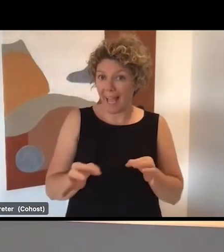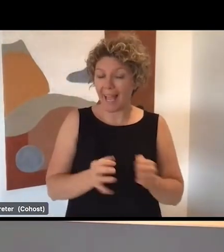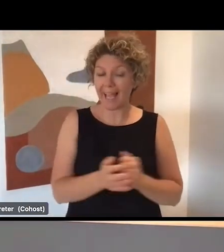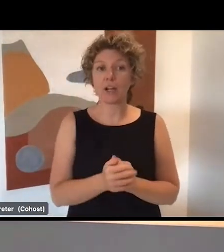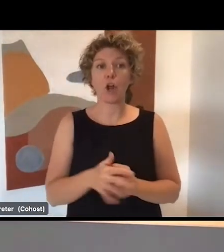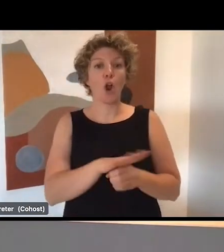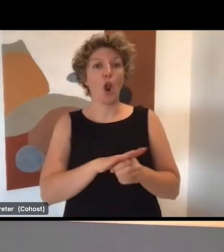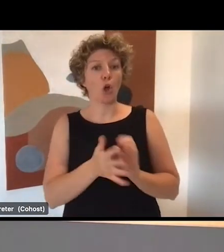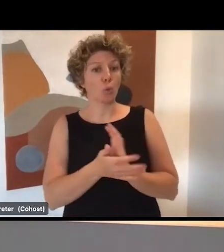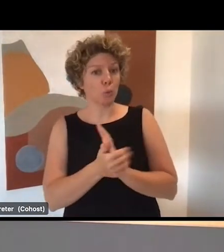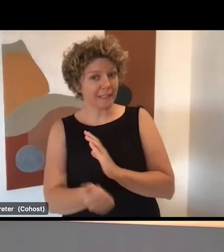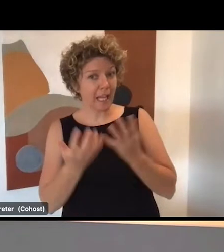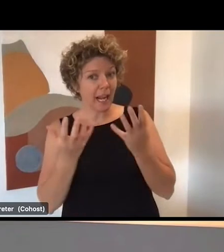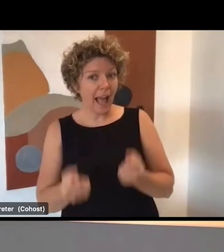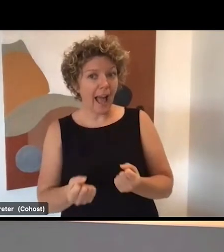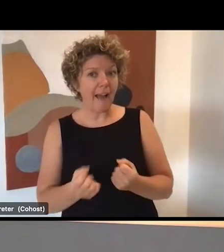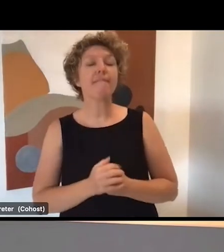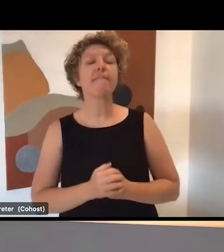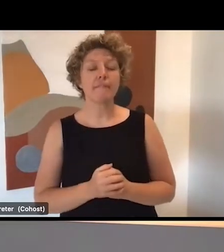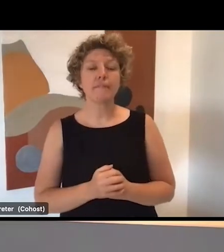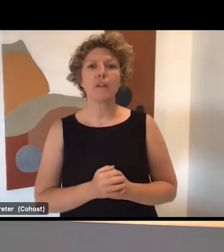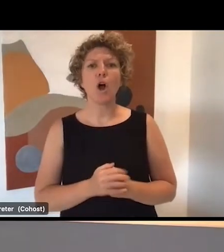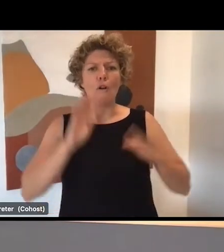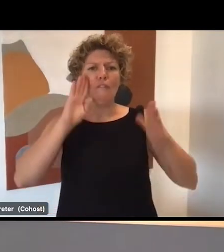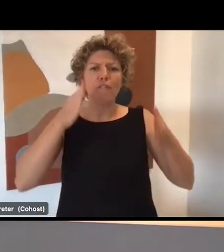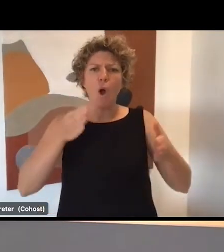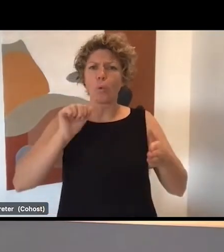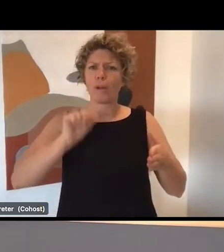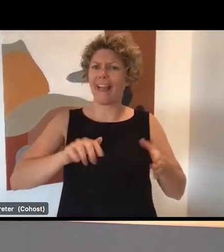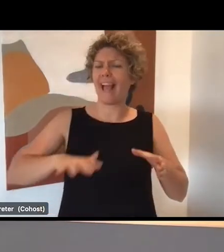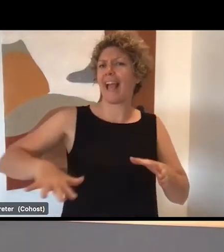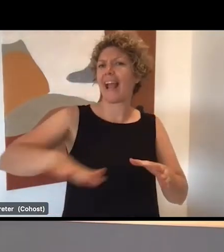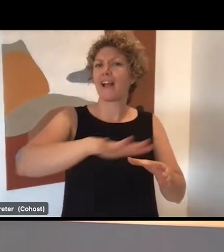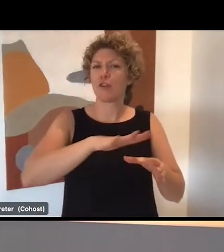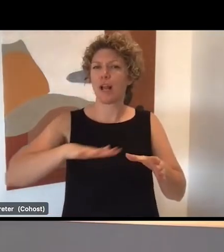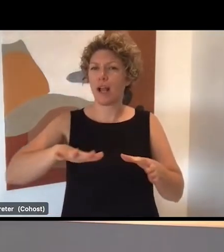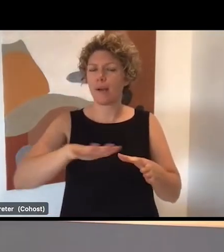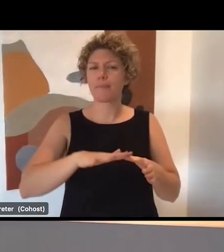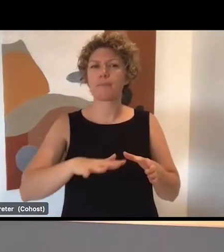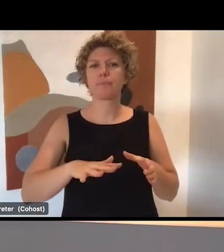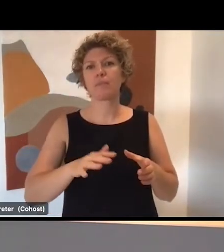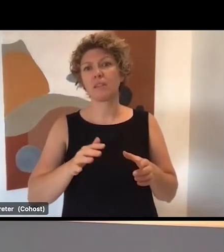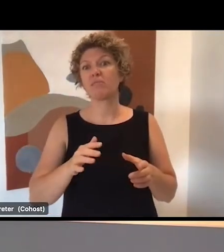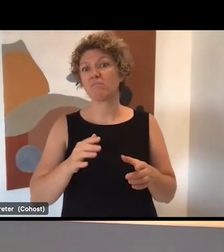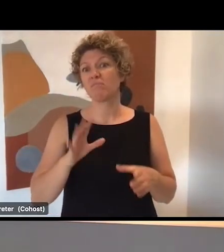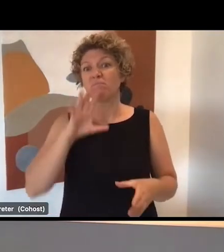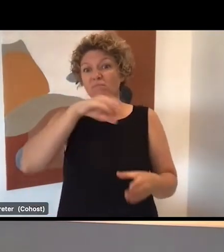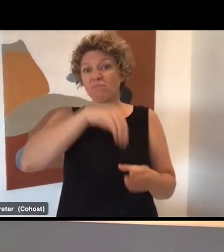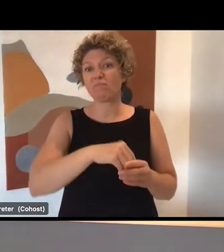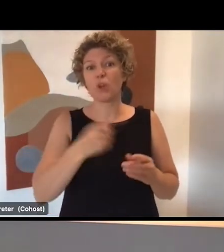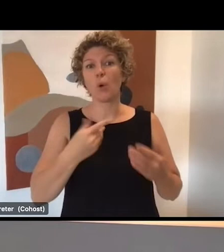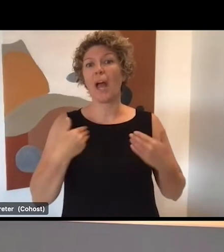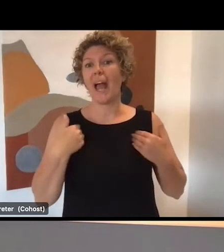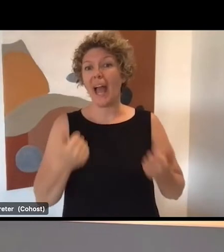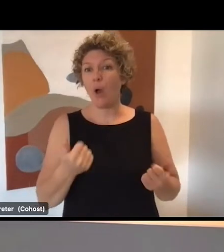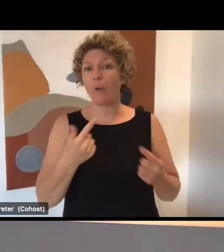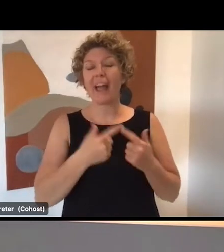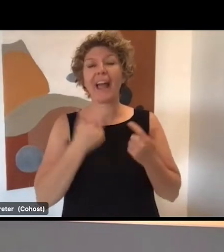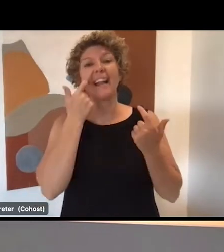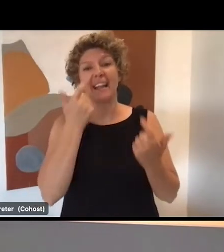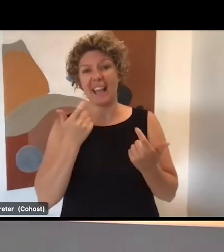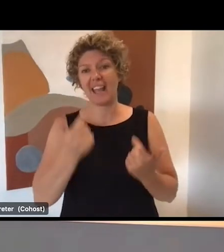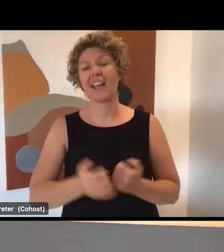which work on priorities for the region. And that includes, in particular, the health and care sector across most of those 51